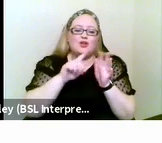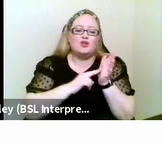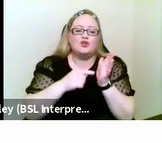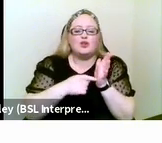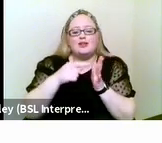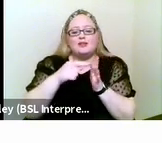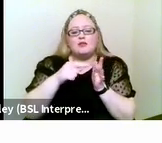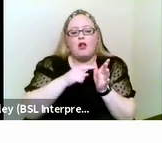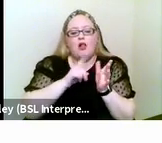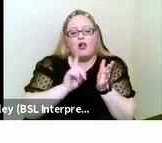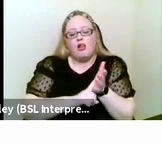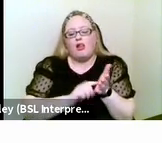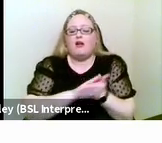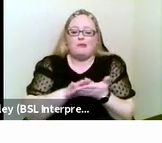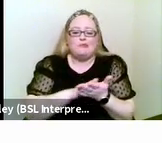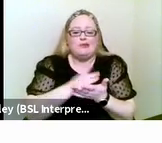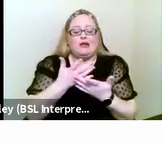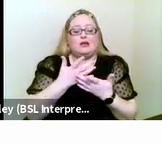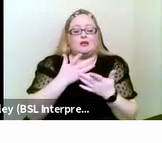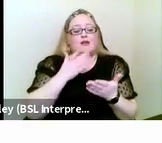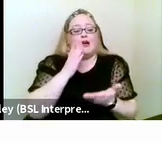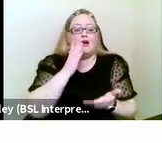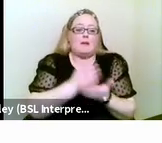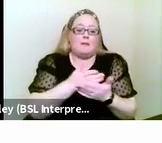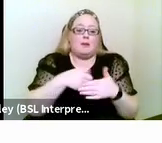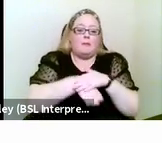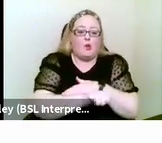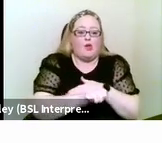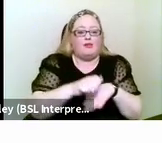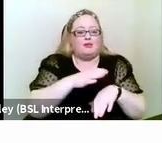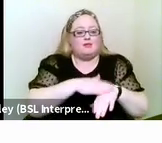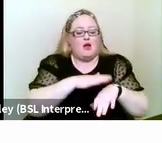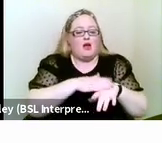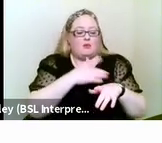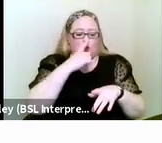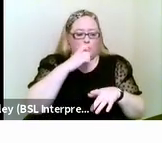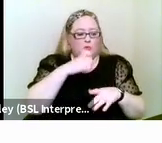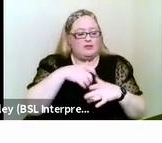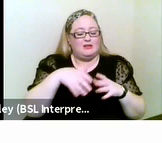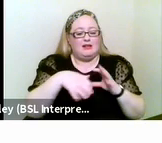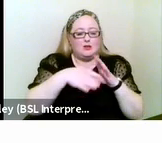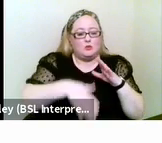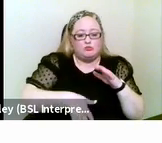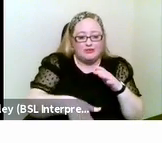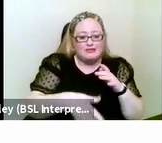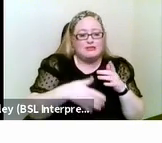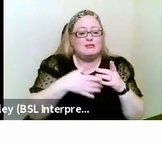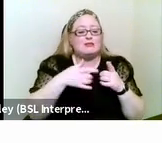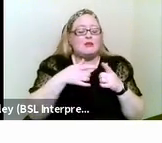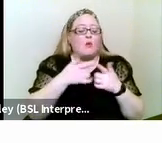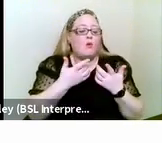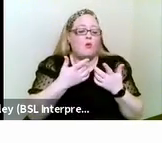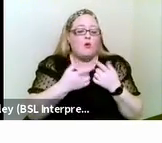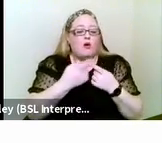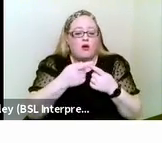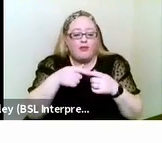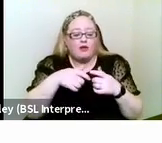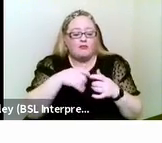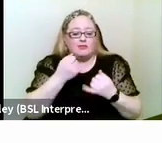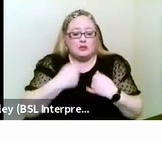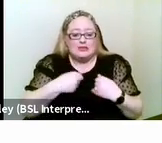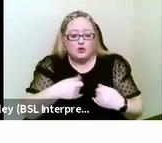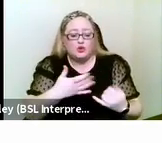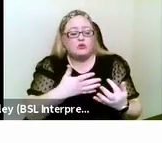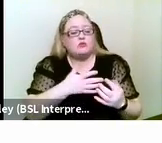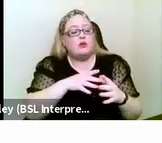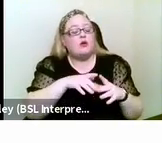This could have been issues during pregnancy or inherited conditions. And by acquired, it comes later in life after the